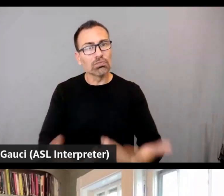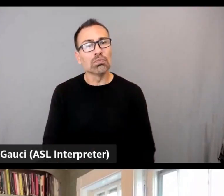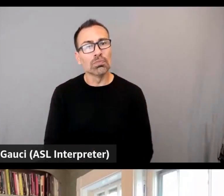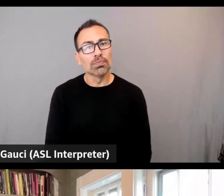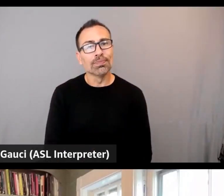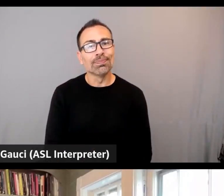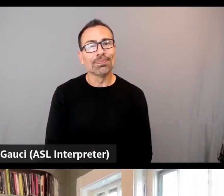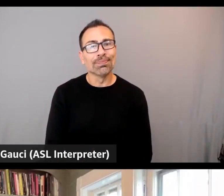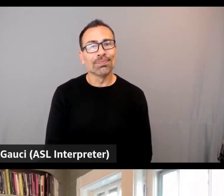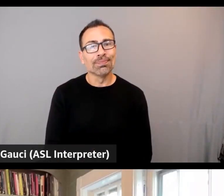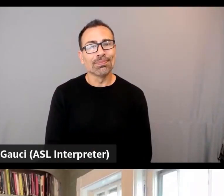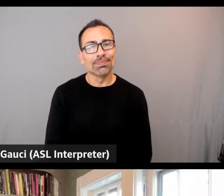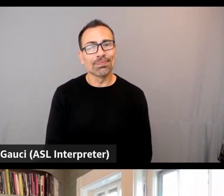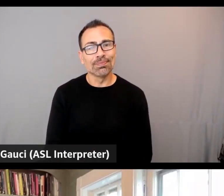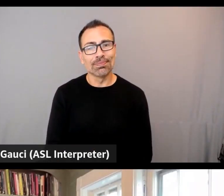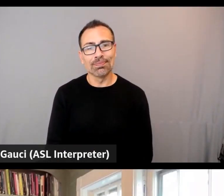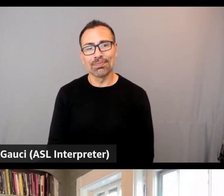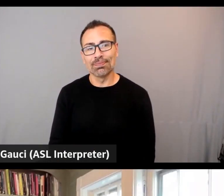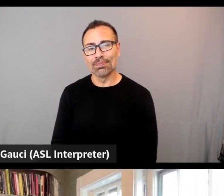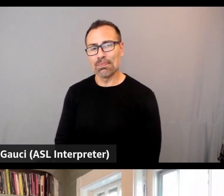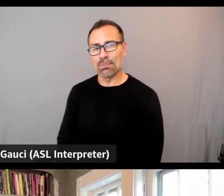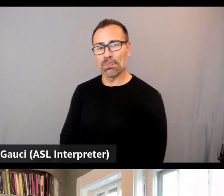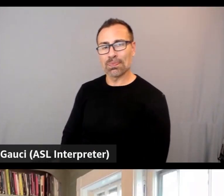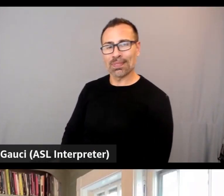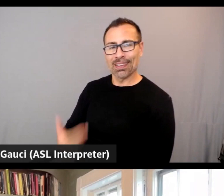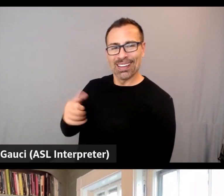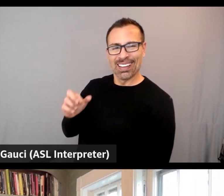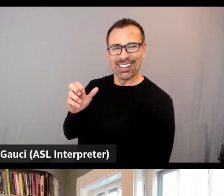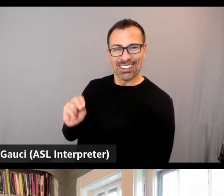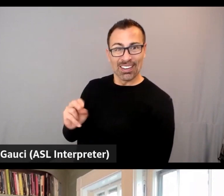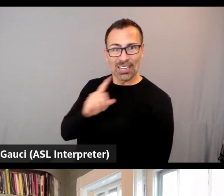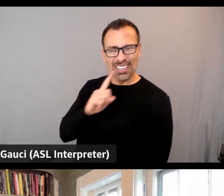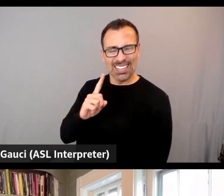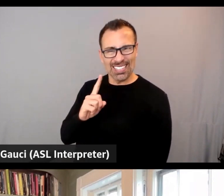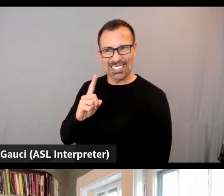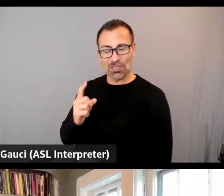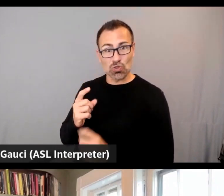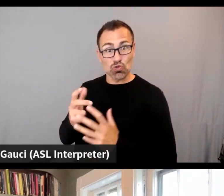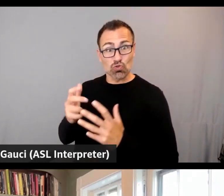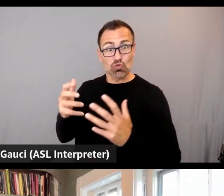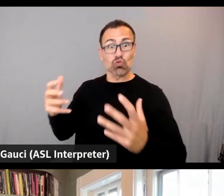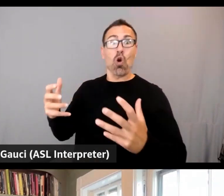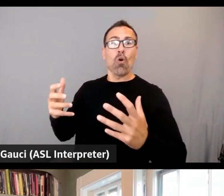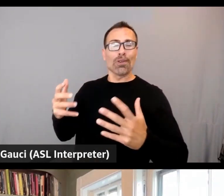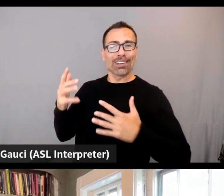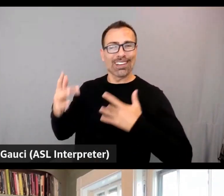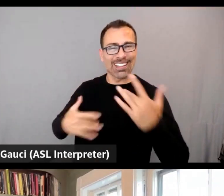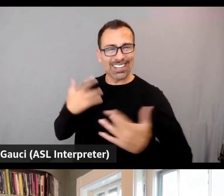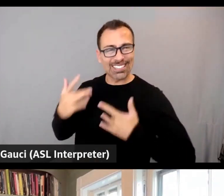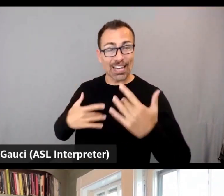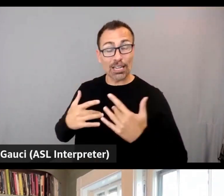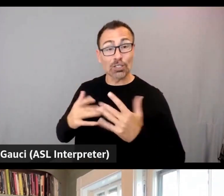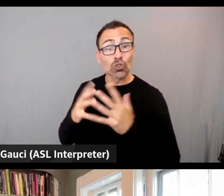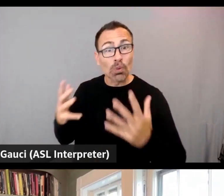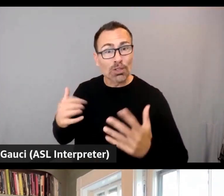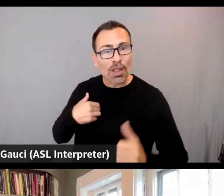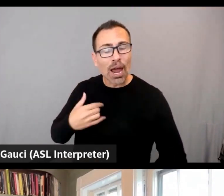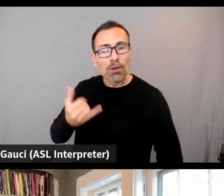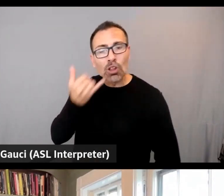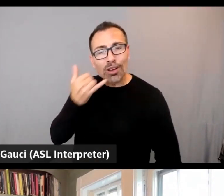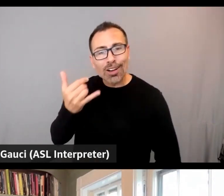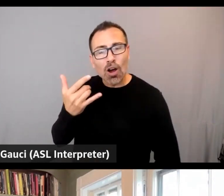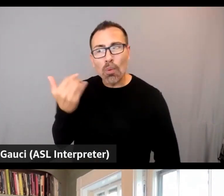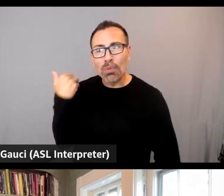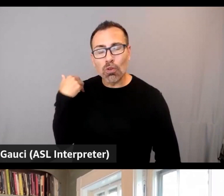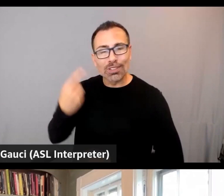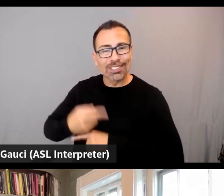Yeah. And I it's it's really explosive and really exciting and so exciting that I was on a phone call earlier today with someone like not